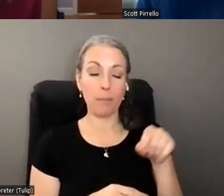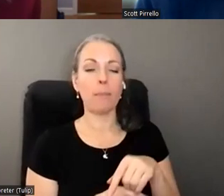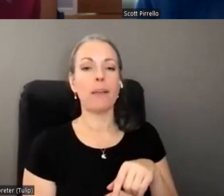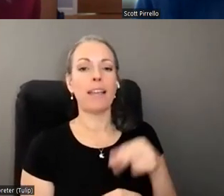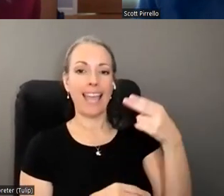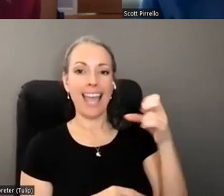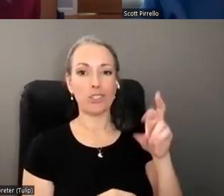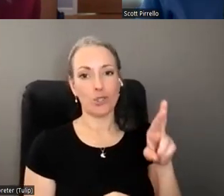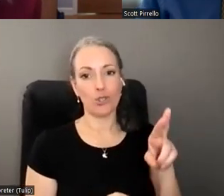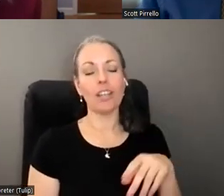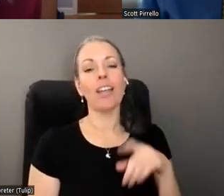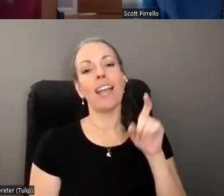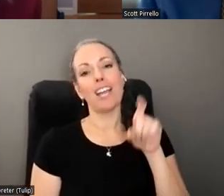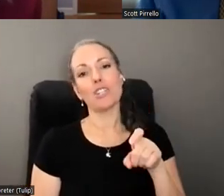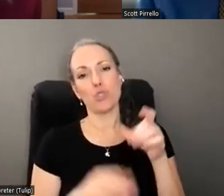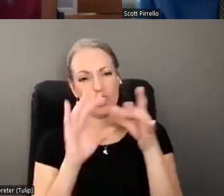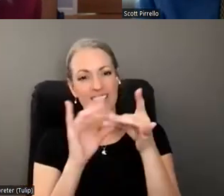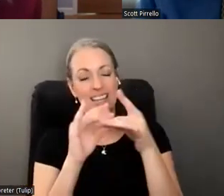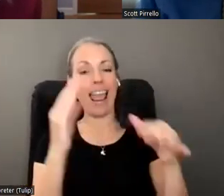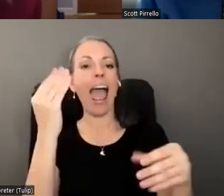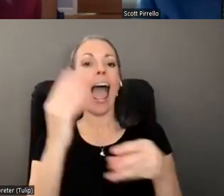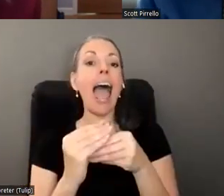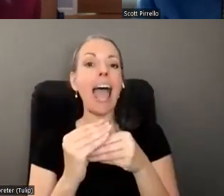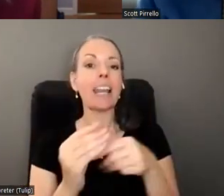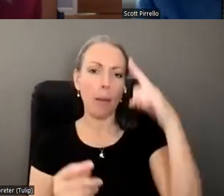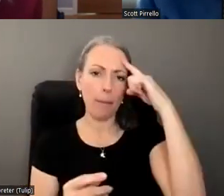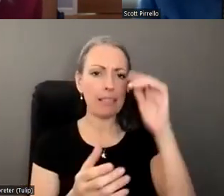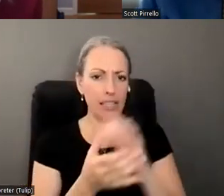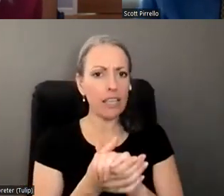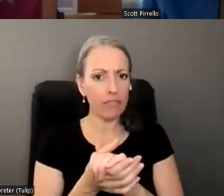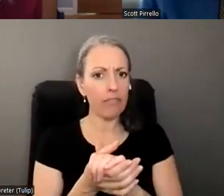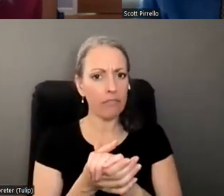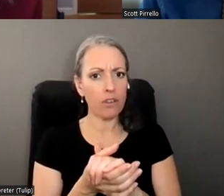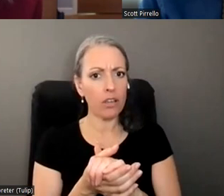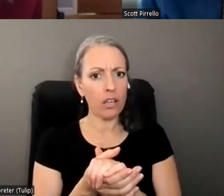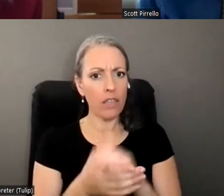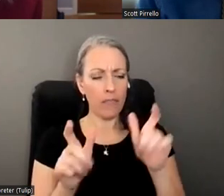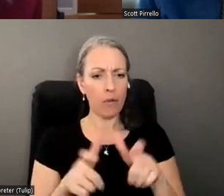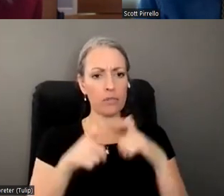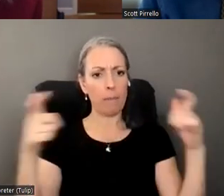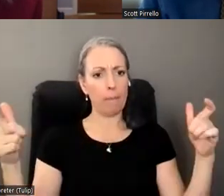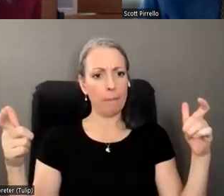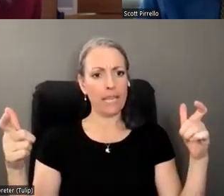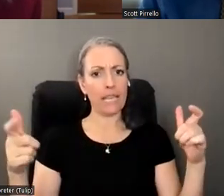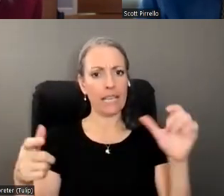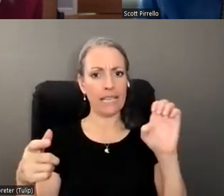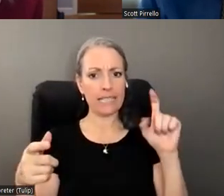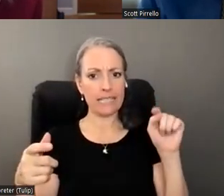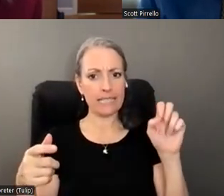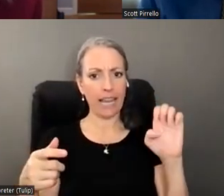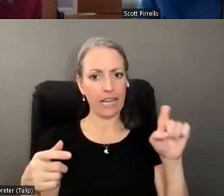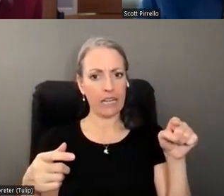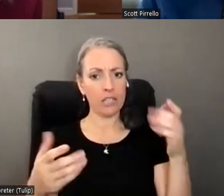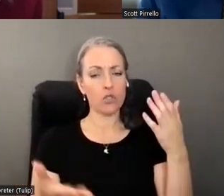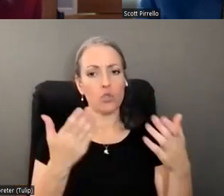um, I, I should note that it, I do believe it said that there was, it was a sizable estate. So if it was a sizable estate, actually legal services might refer